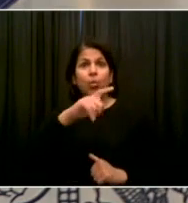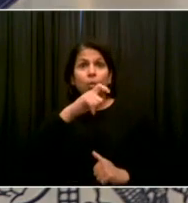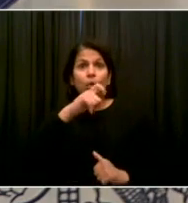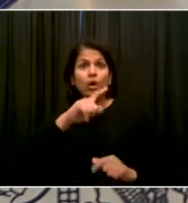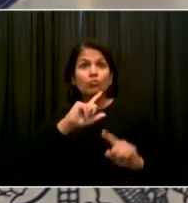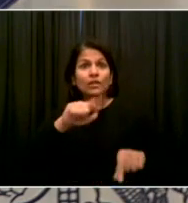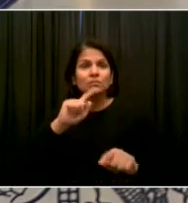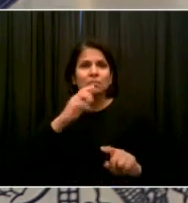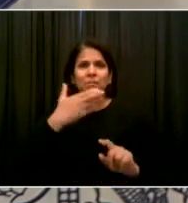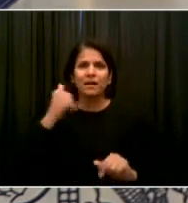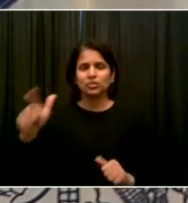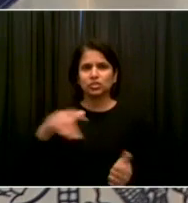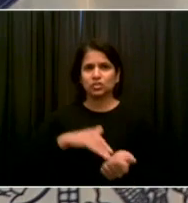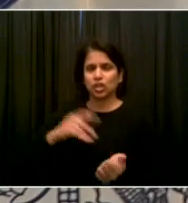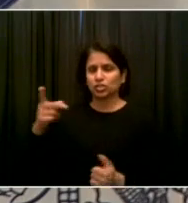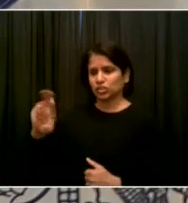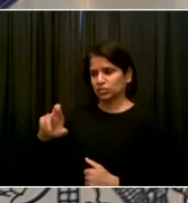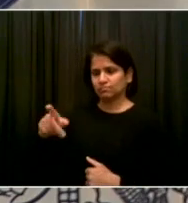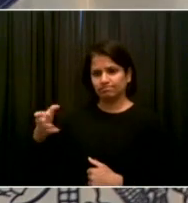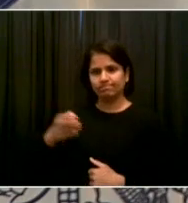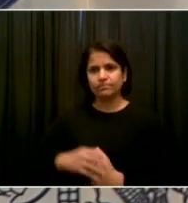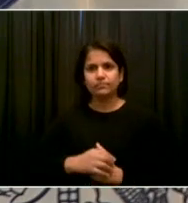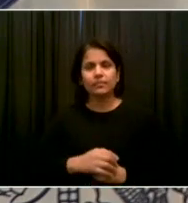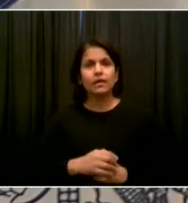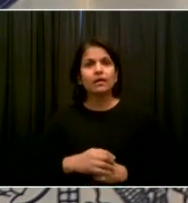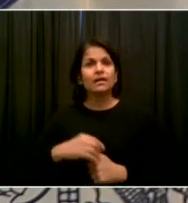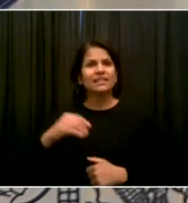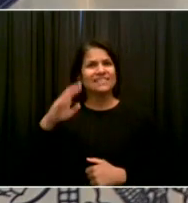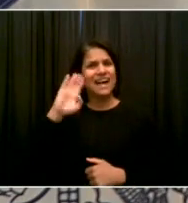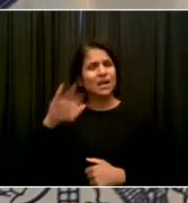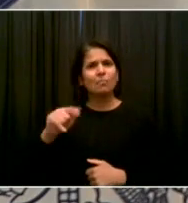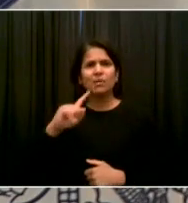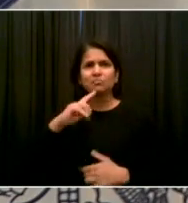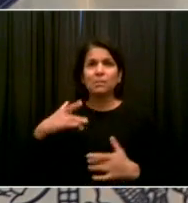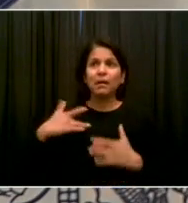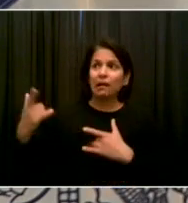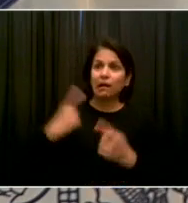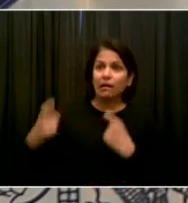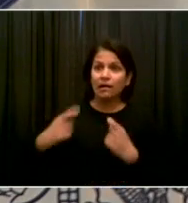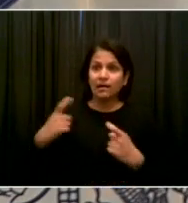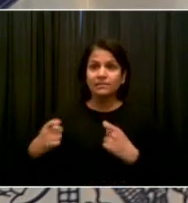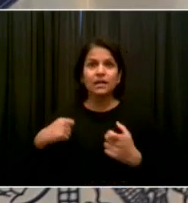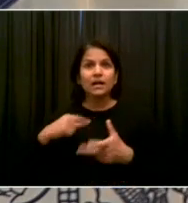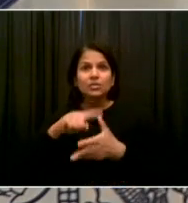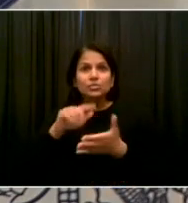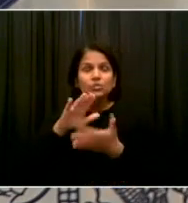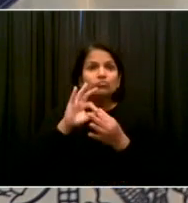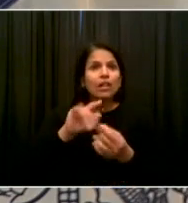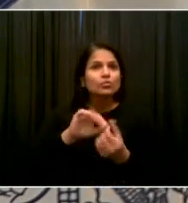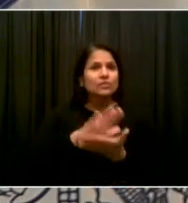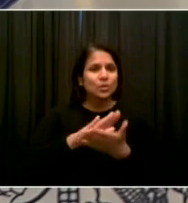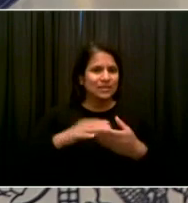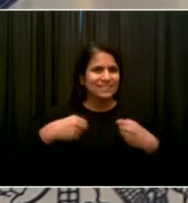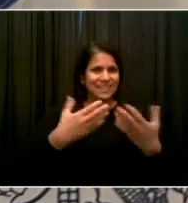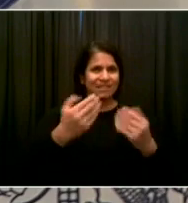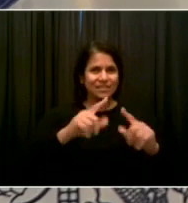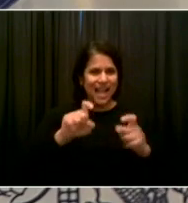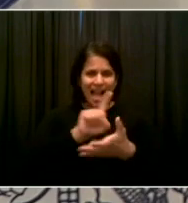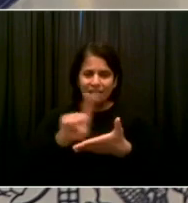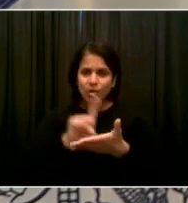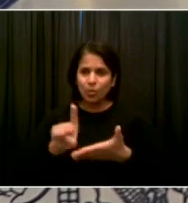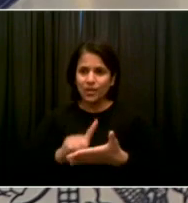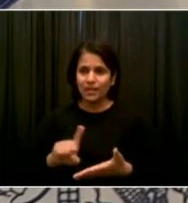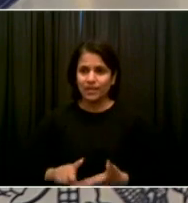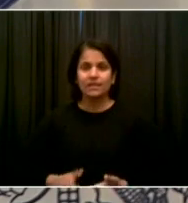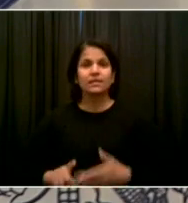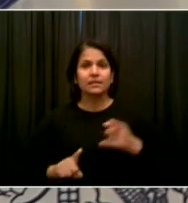question has been asked in recent days, and we've answered it squarely. We're testing in every school every week. The results are